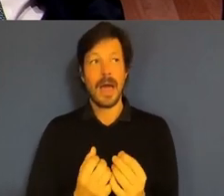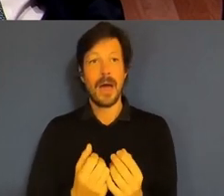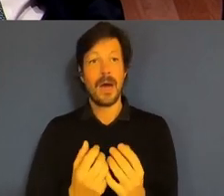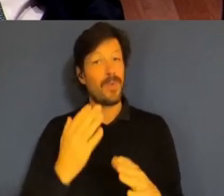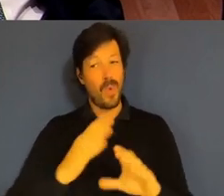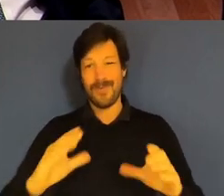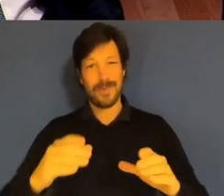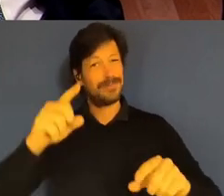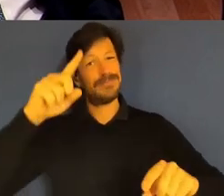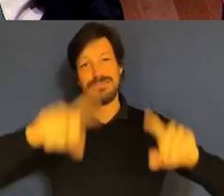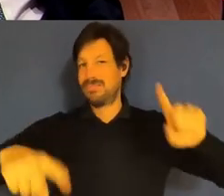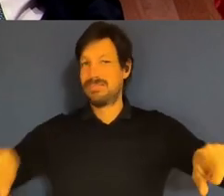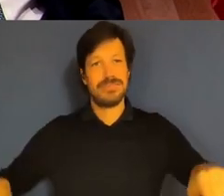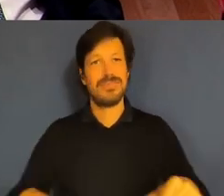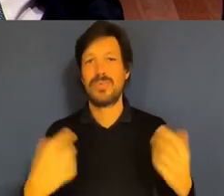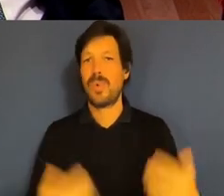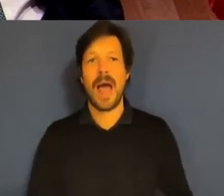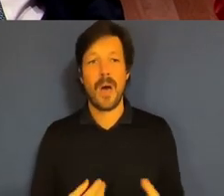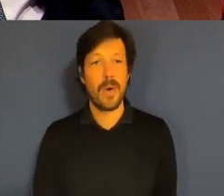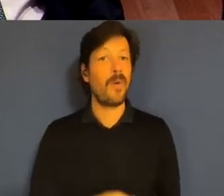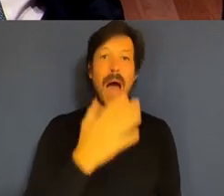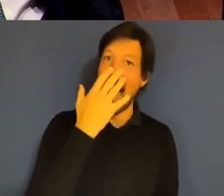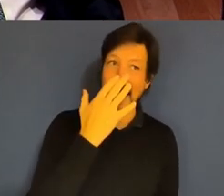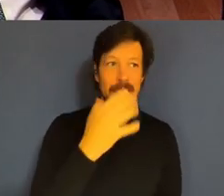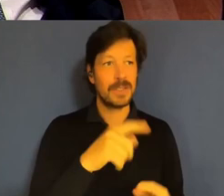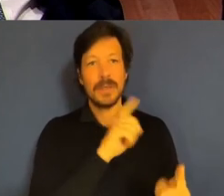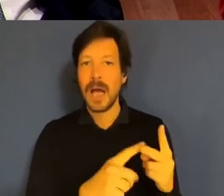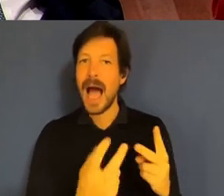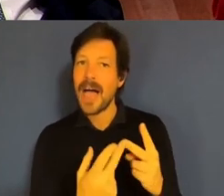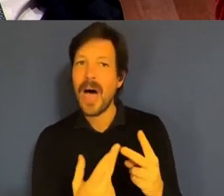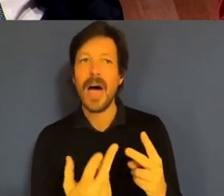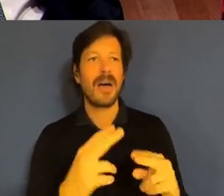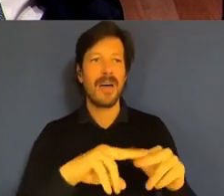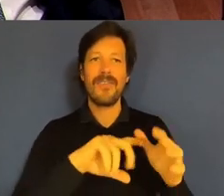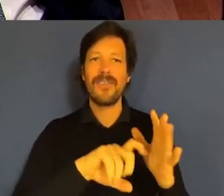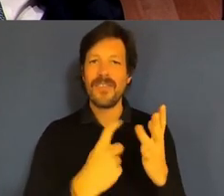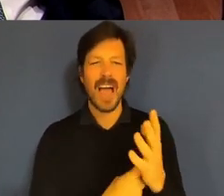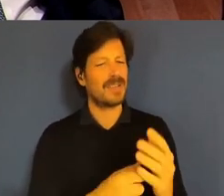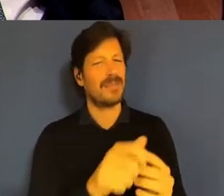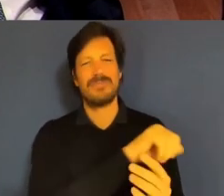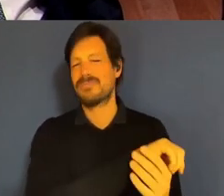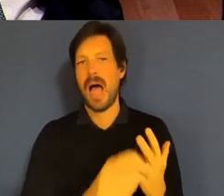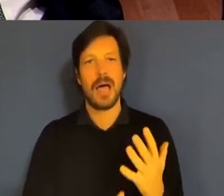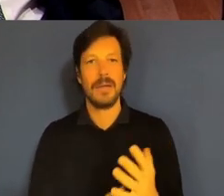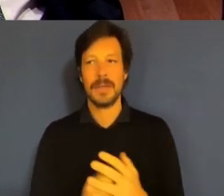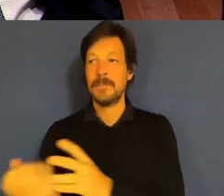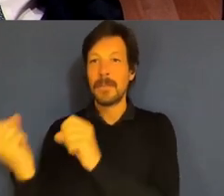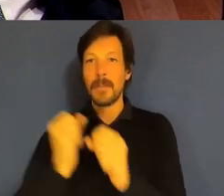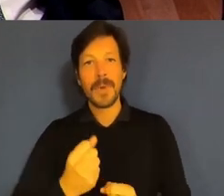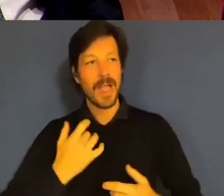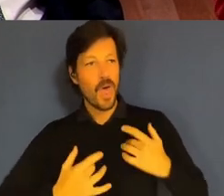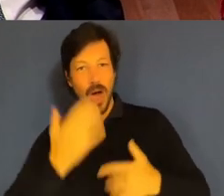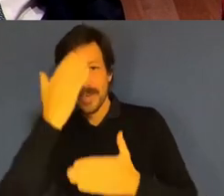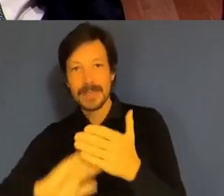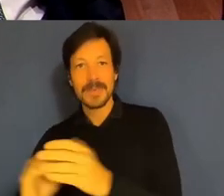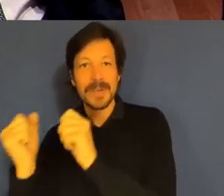and I have to say both on age and every other quality who bring a lot of their life experience to the work and make a huge difference